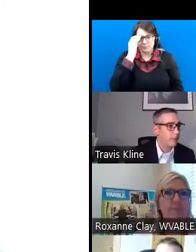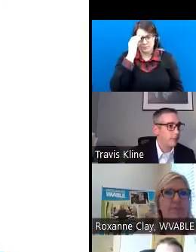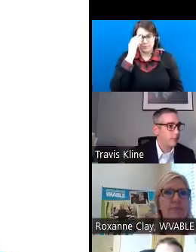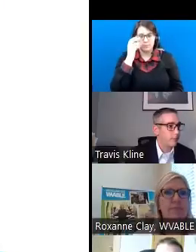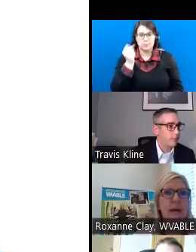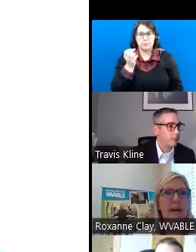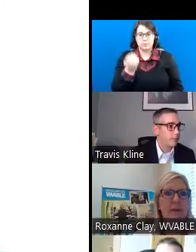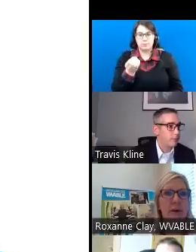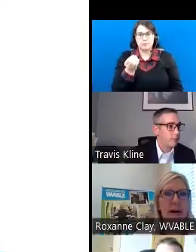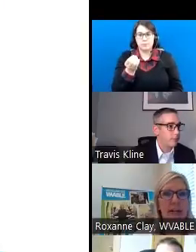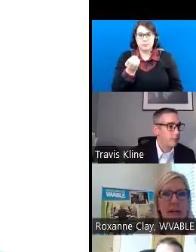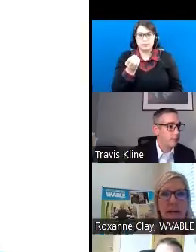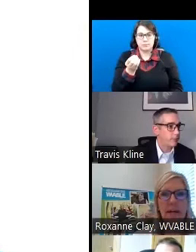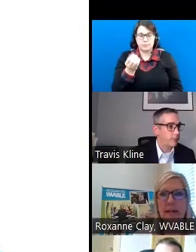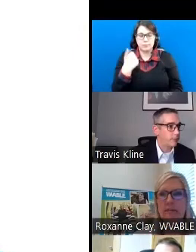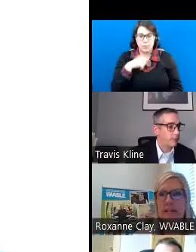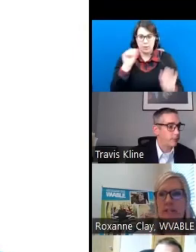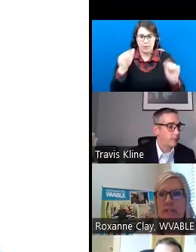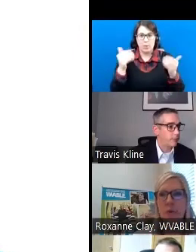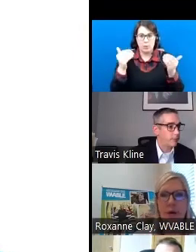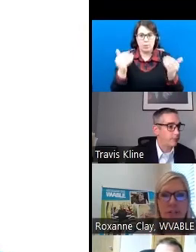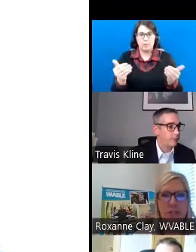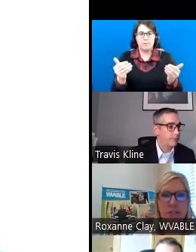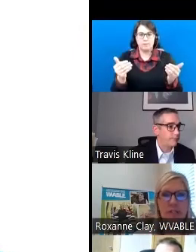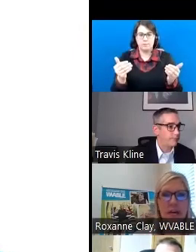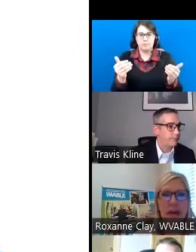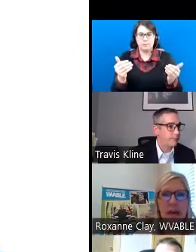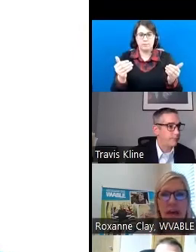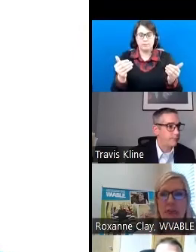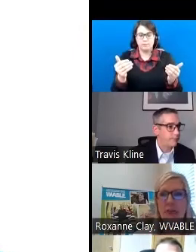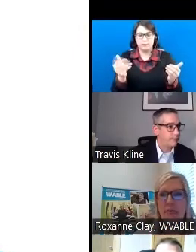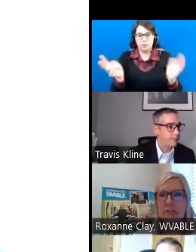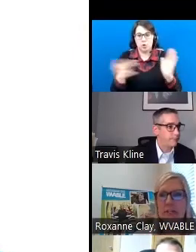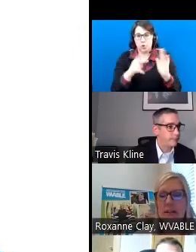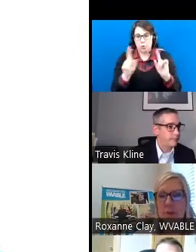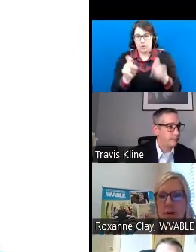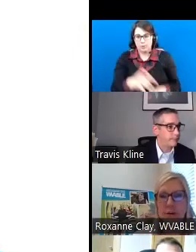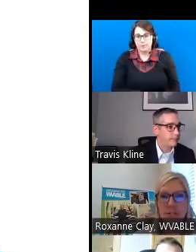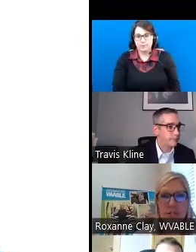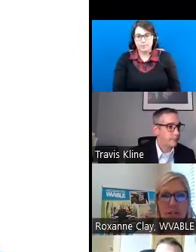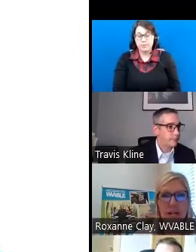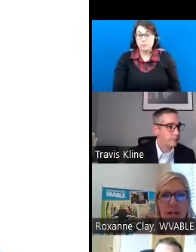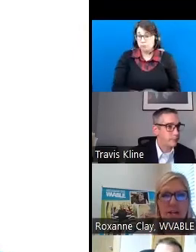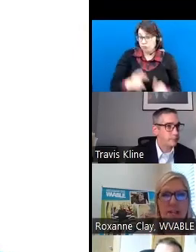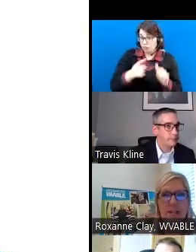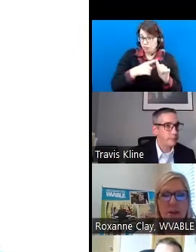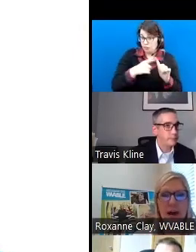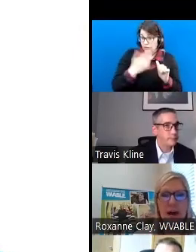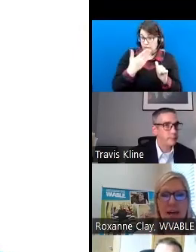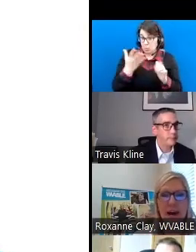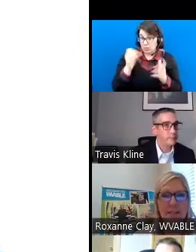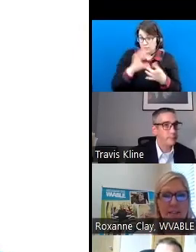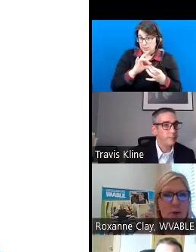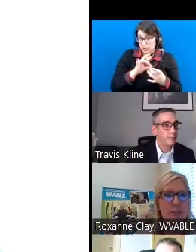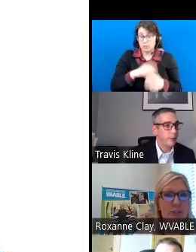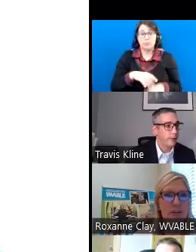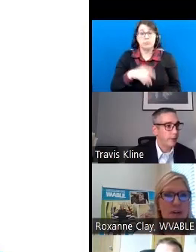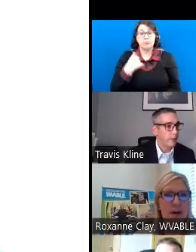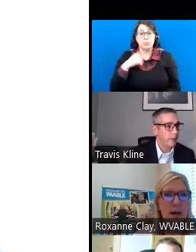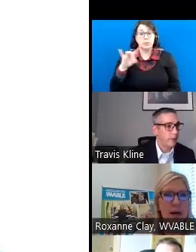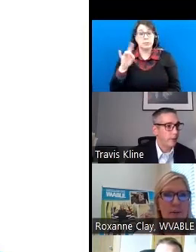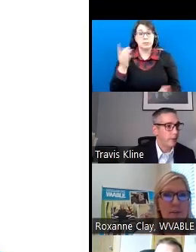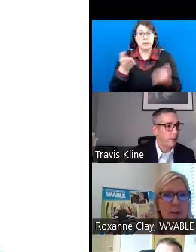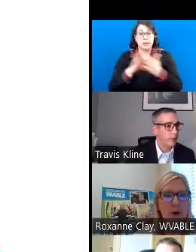me, go ahead and advance to the questions. And the first thing I want to mention is, you know, I had asked the